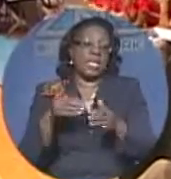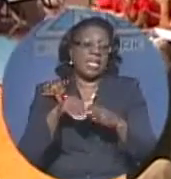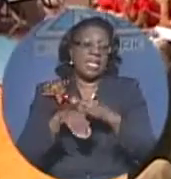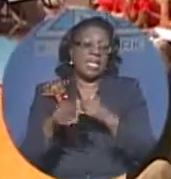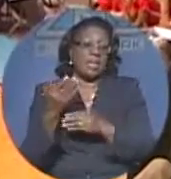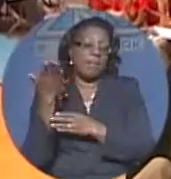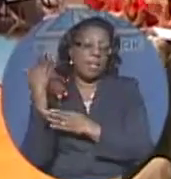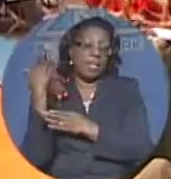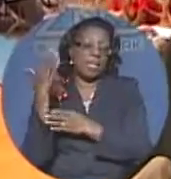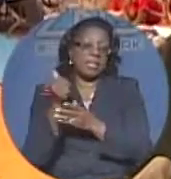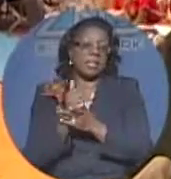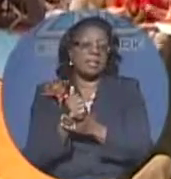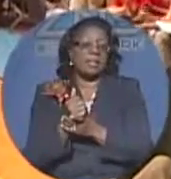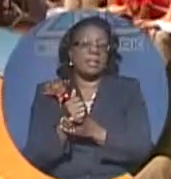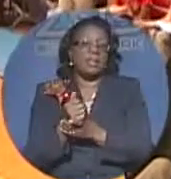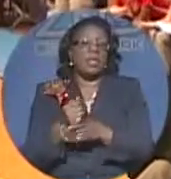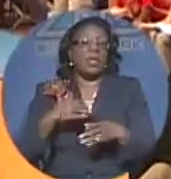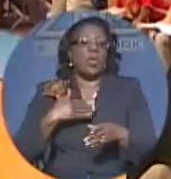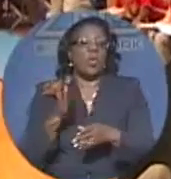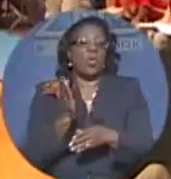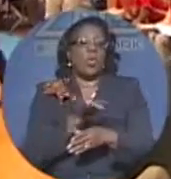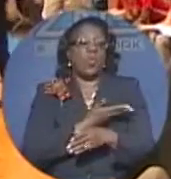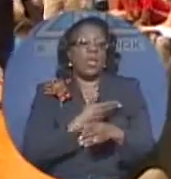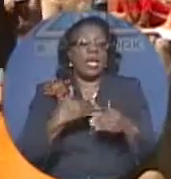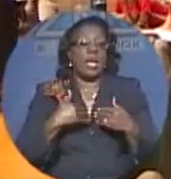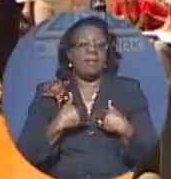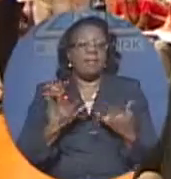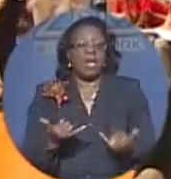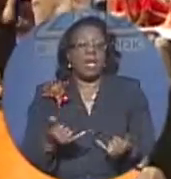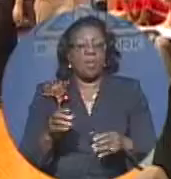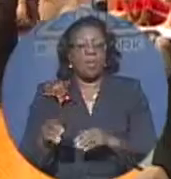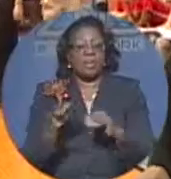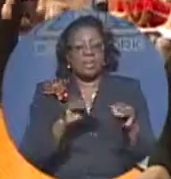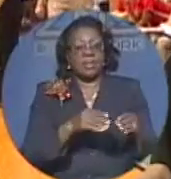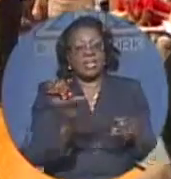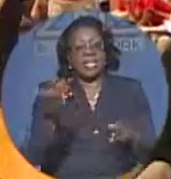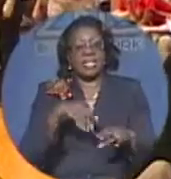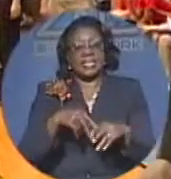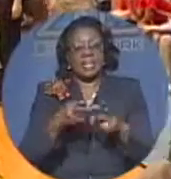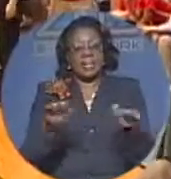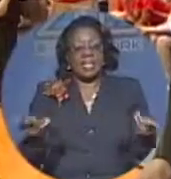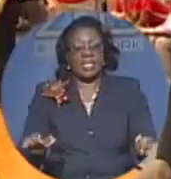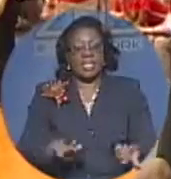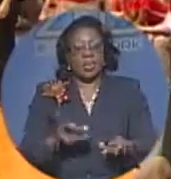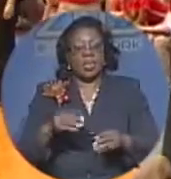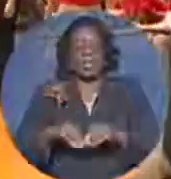great job. But we have to now put some things in place so that we can move it a little bit further. next time.